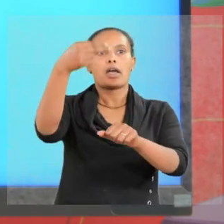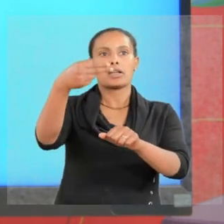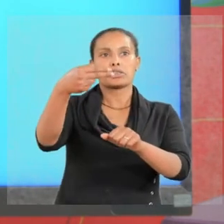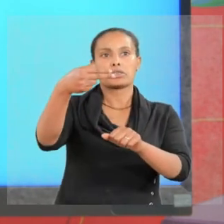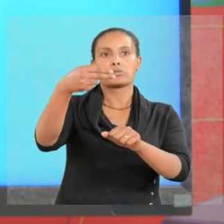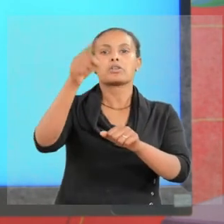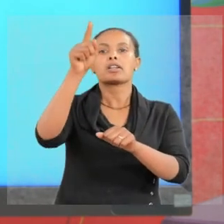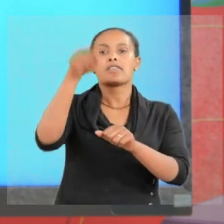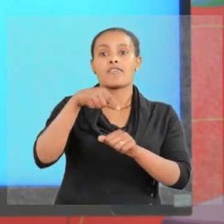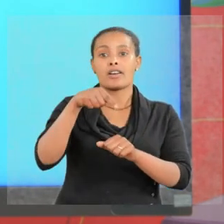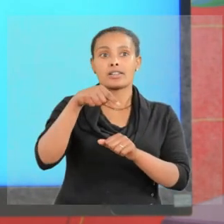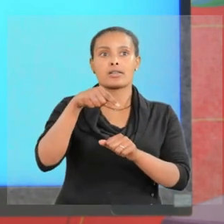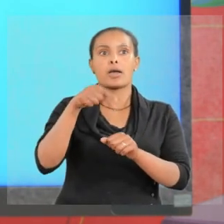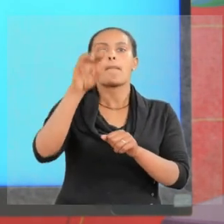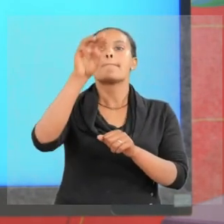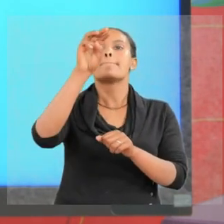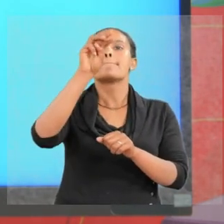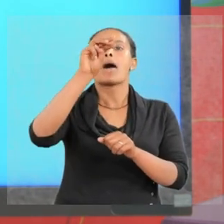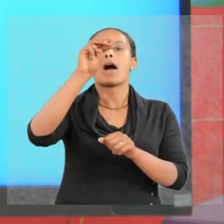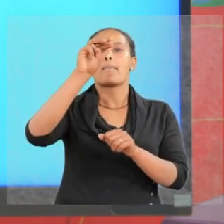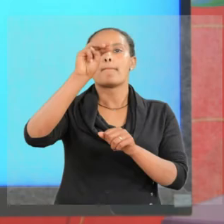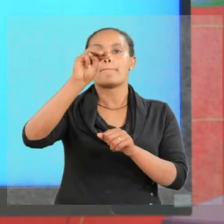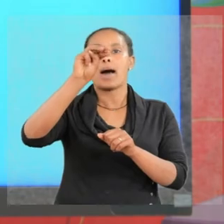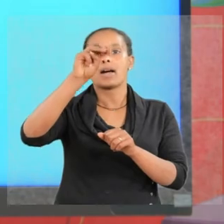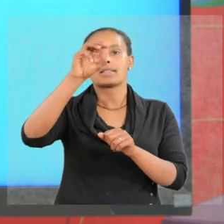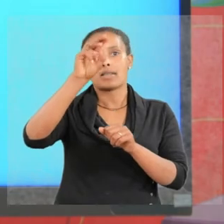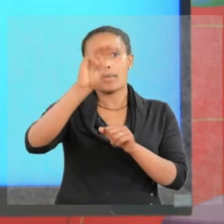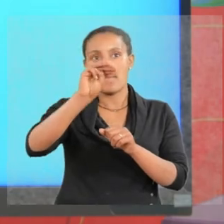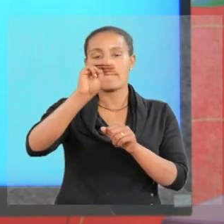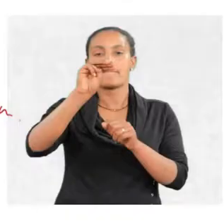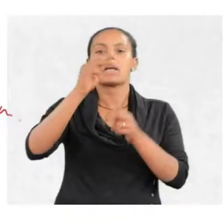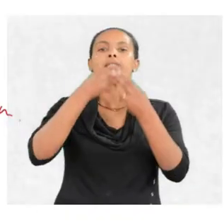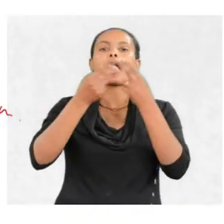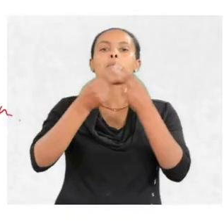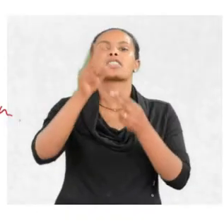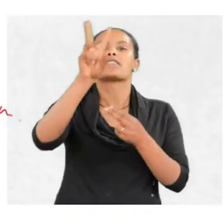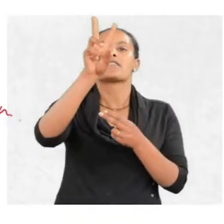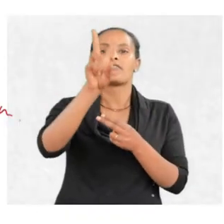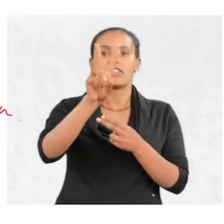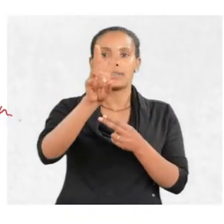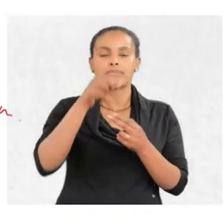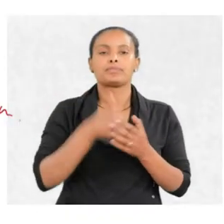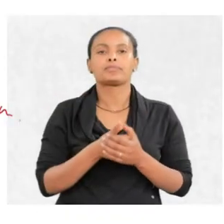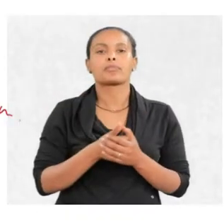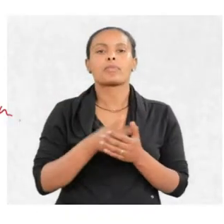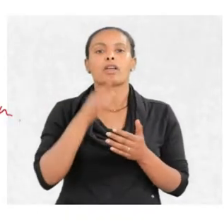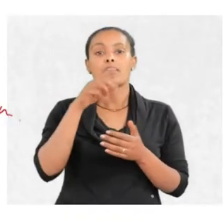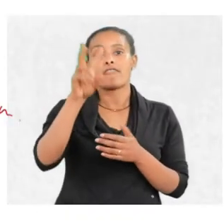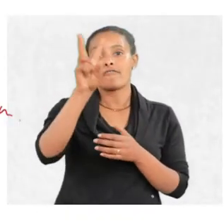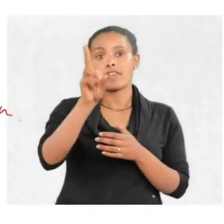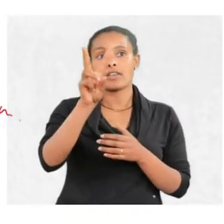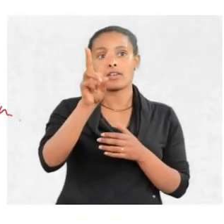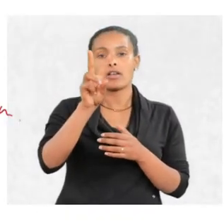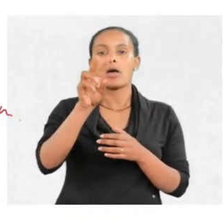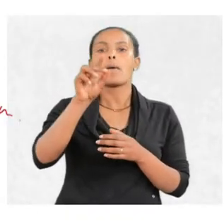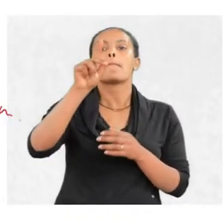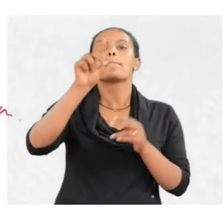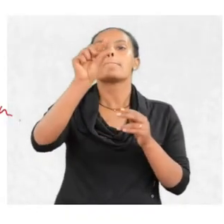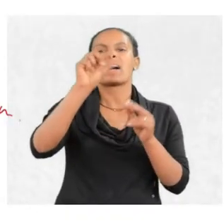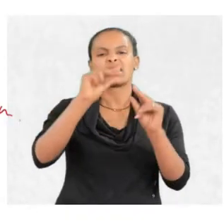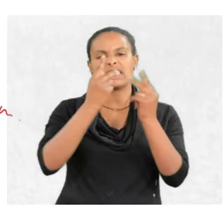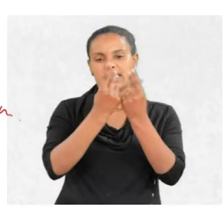constant divided by mass of a particle times V is velocity of a particle.